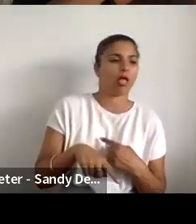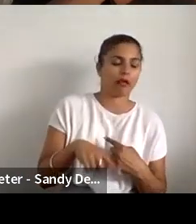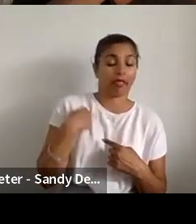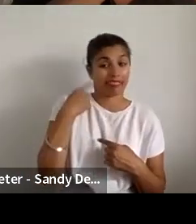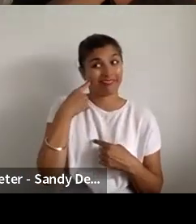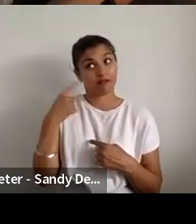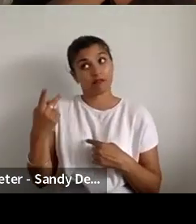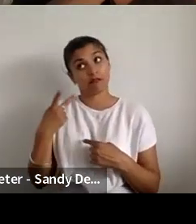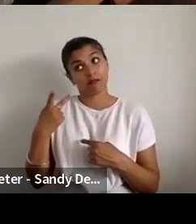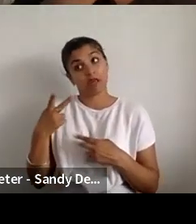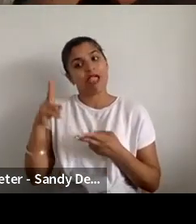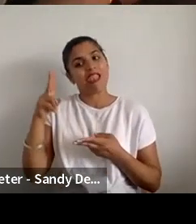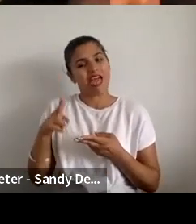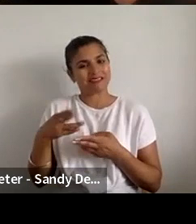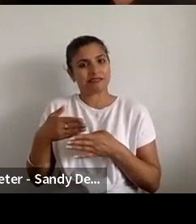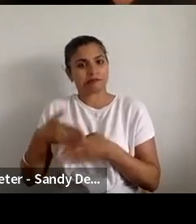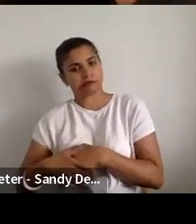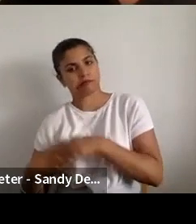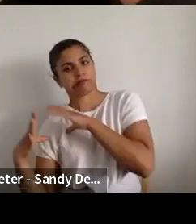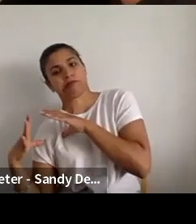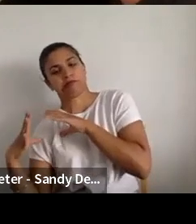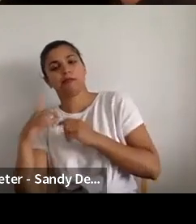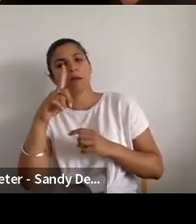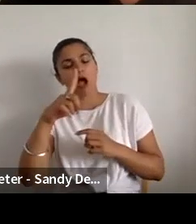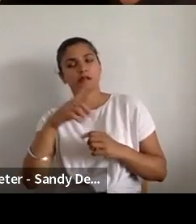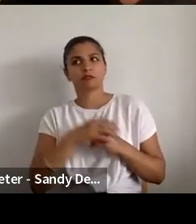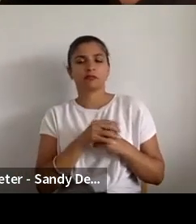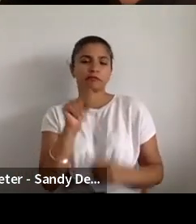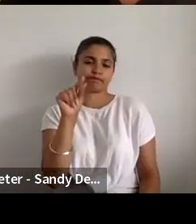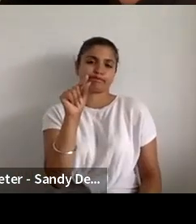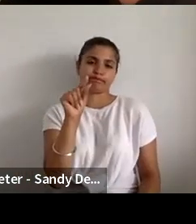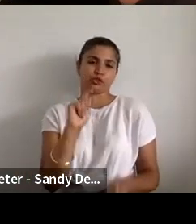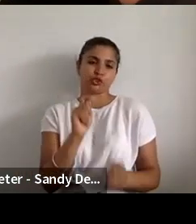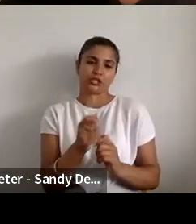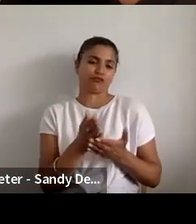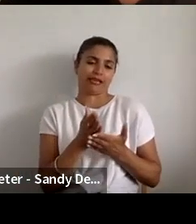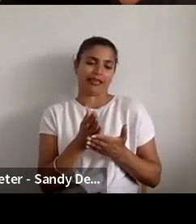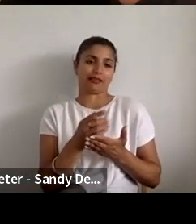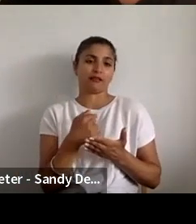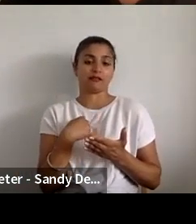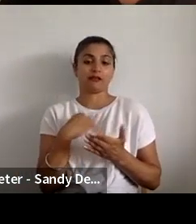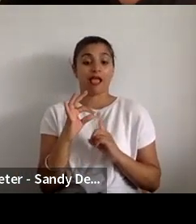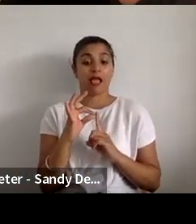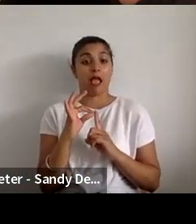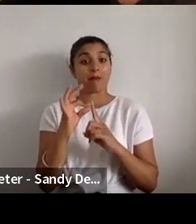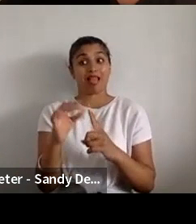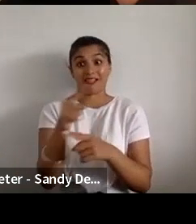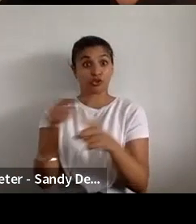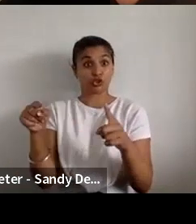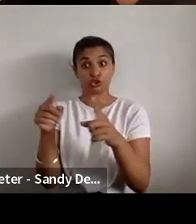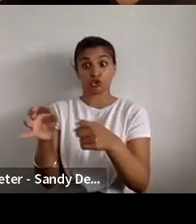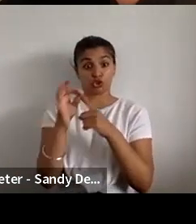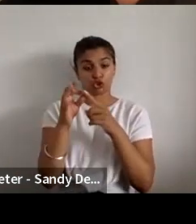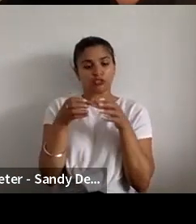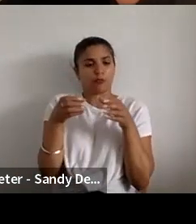end, but probably not that much. But also our application pool was quite small. So for the